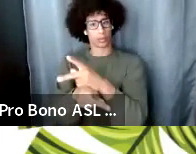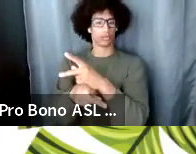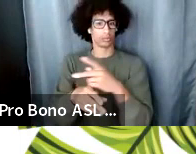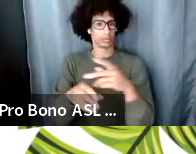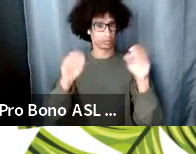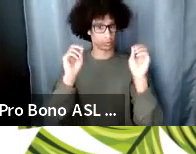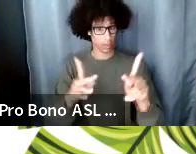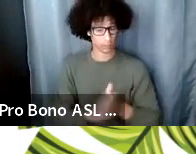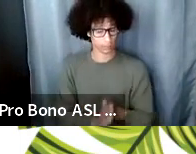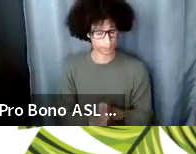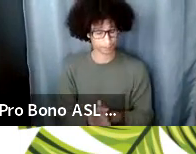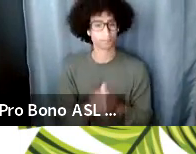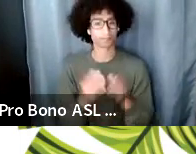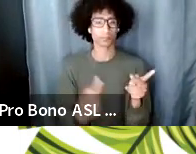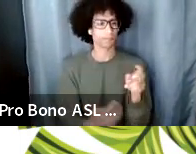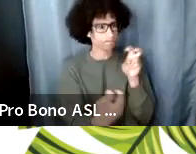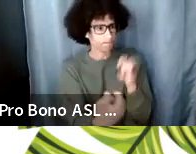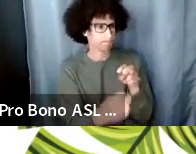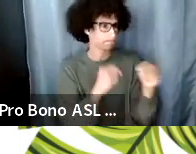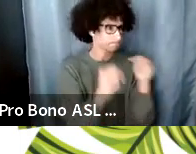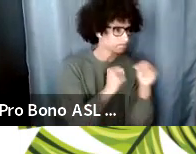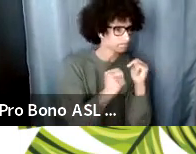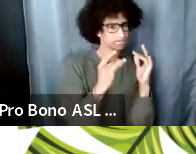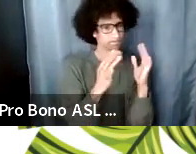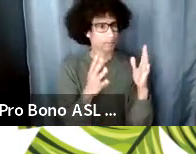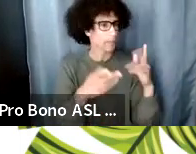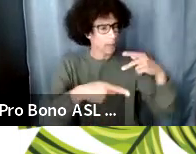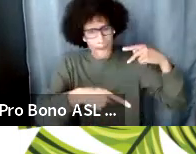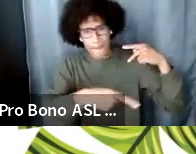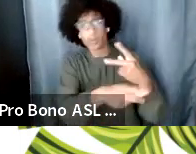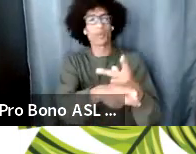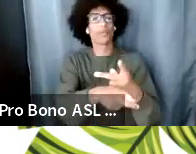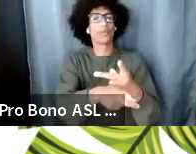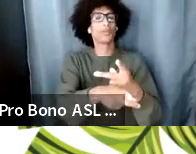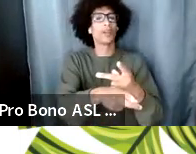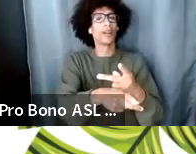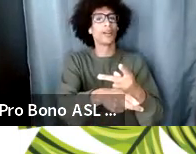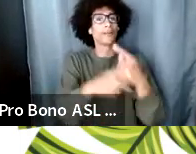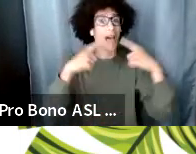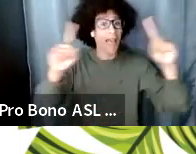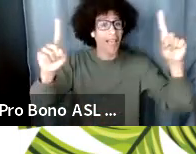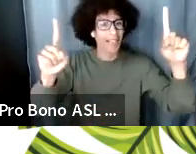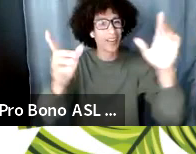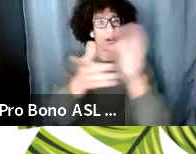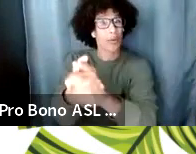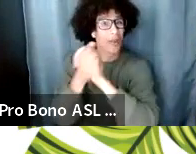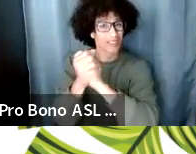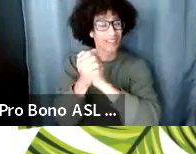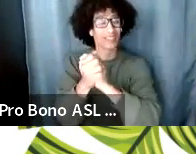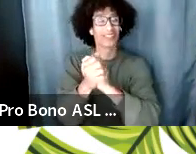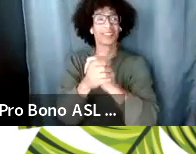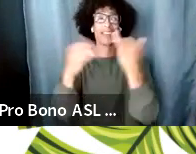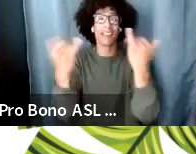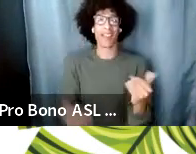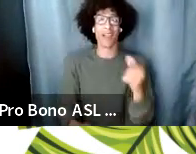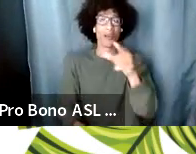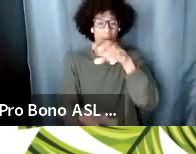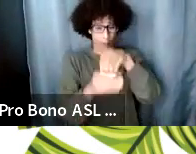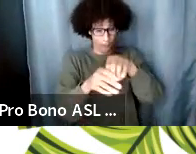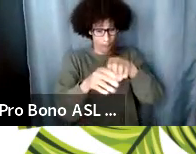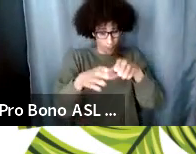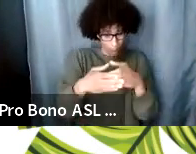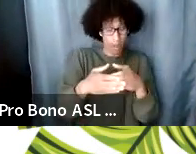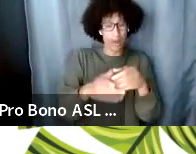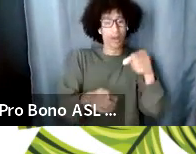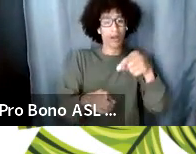premiere congratulations you're you're part of a very small group of people that get to do this really incredible work how do you